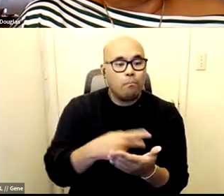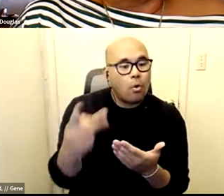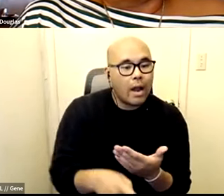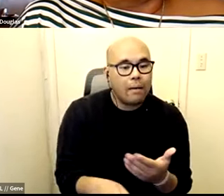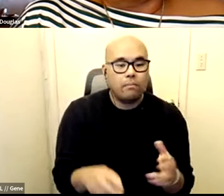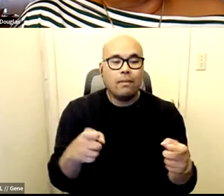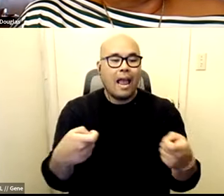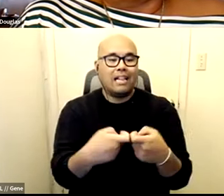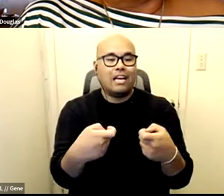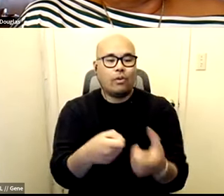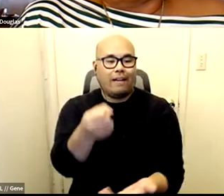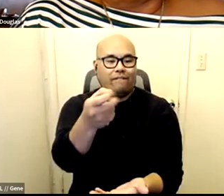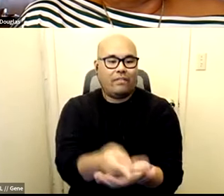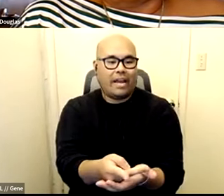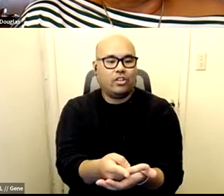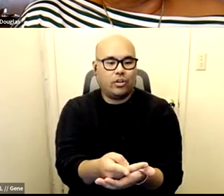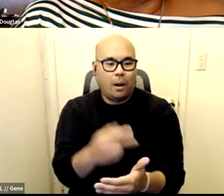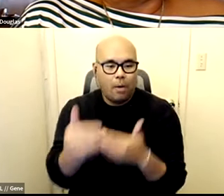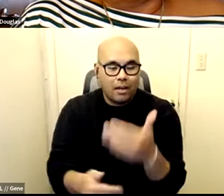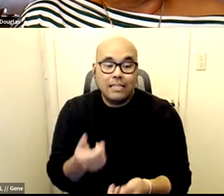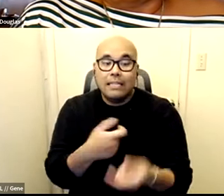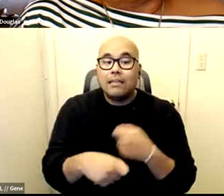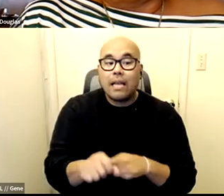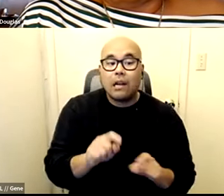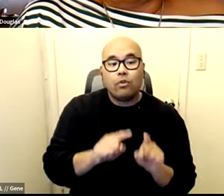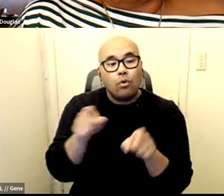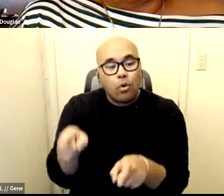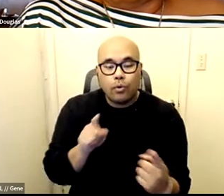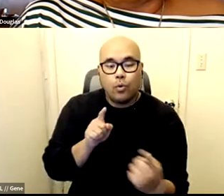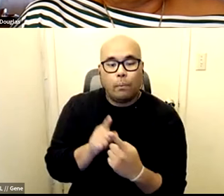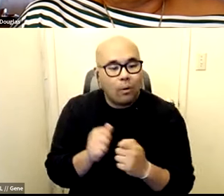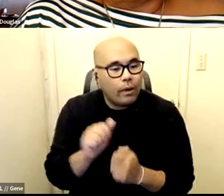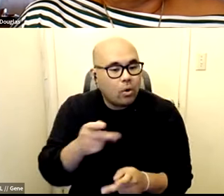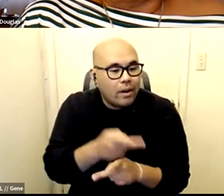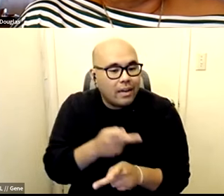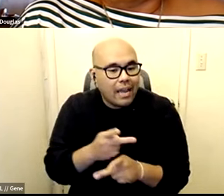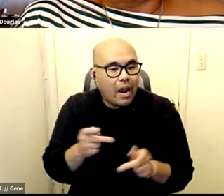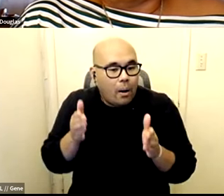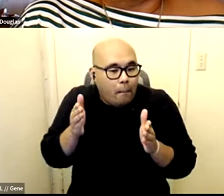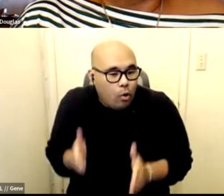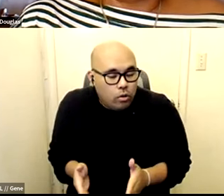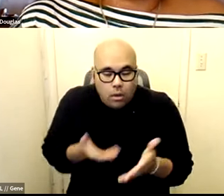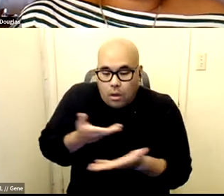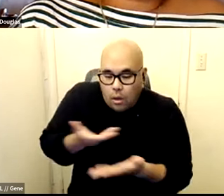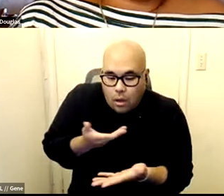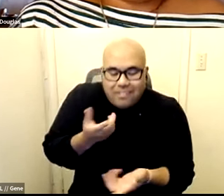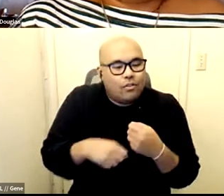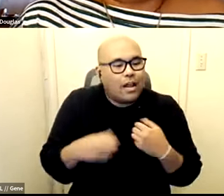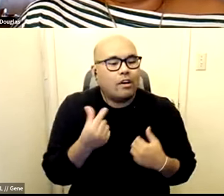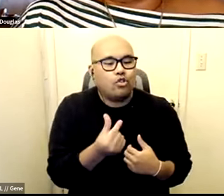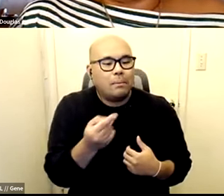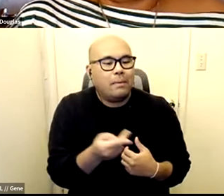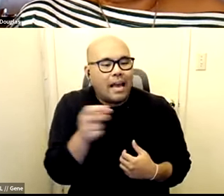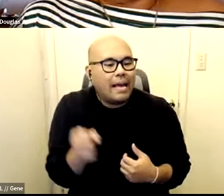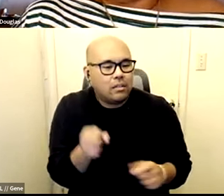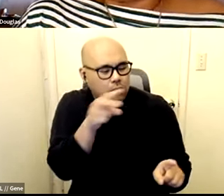that rather than being able to go where you need with your care aid there's a gps tracker that that looks